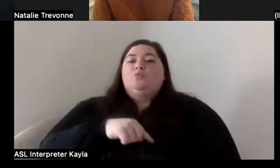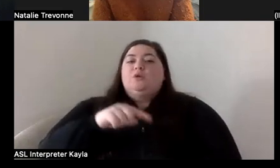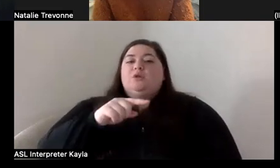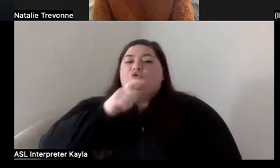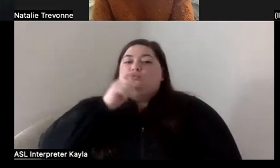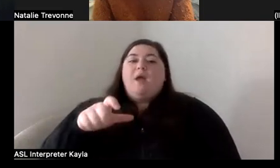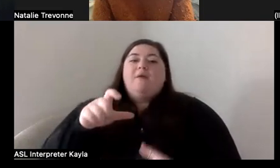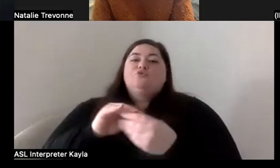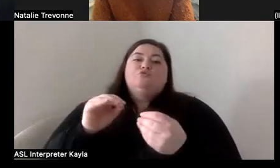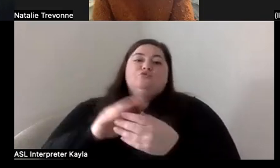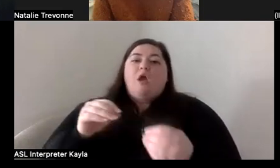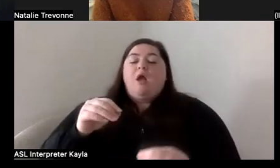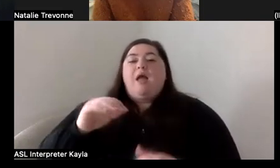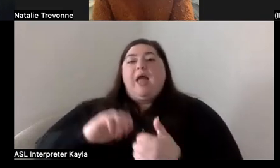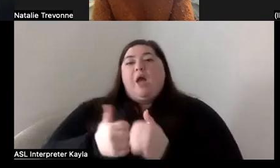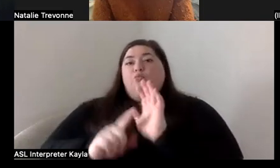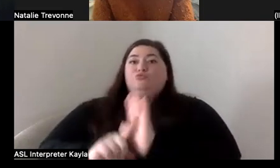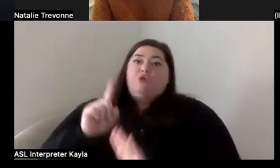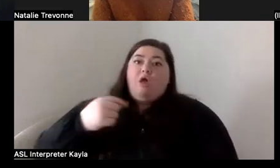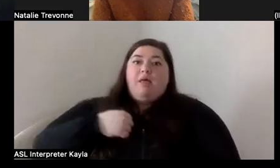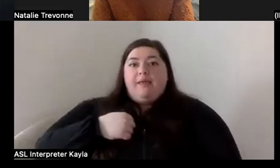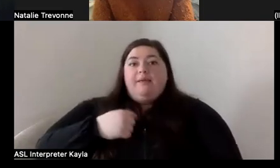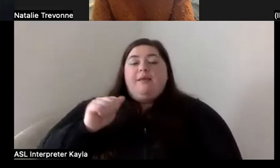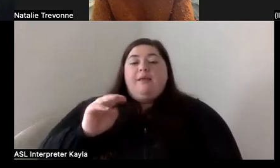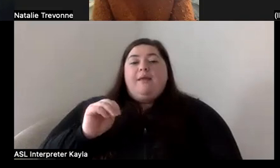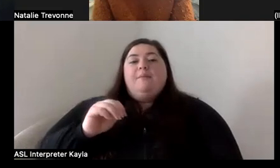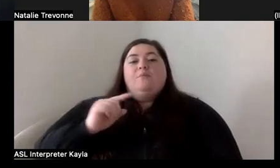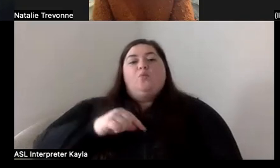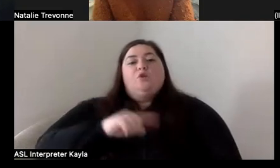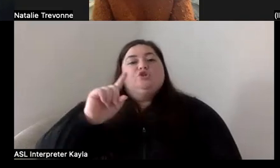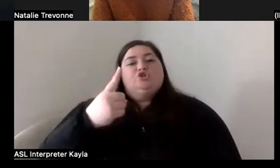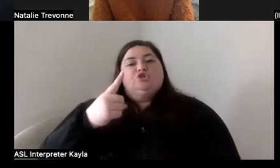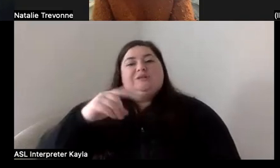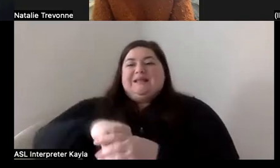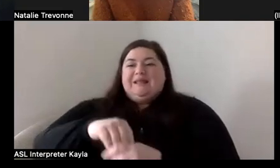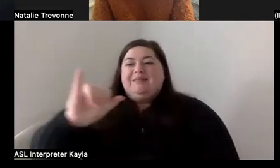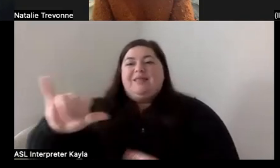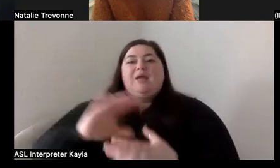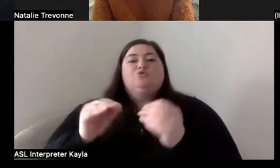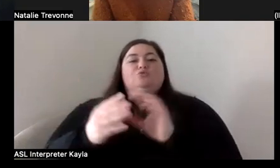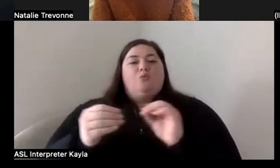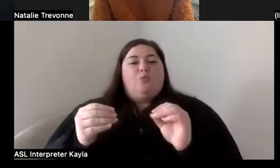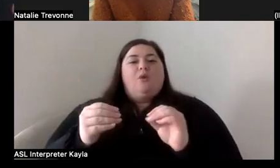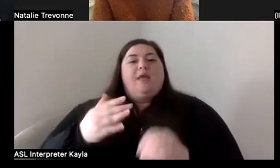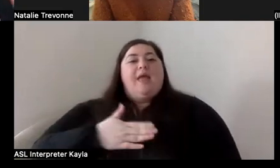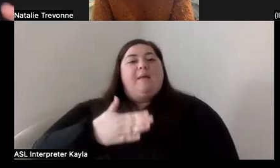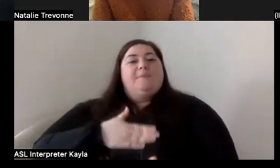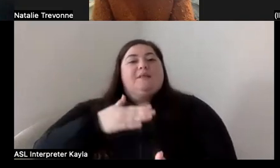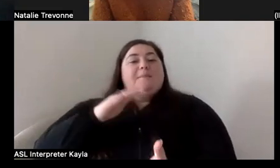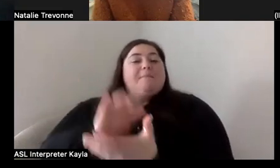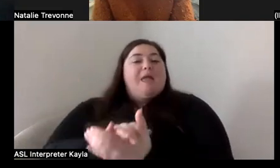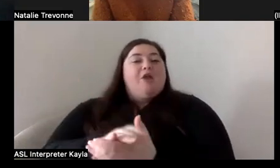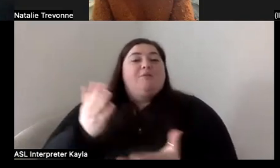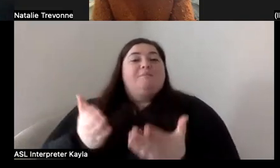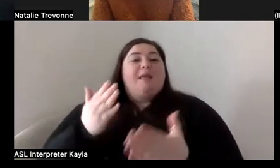about me being three foot 10 or anything else. It's just, we're just in that narrative. Now we're on a date, uh, even though I'm happily married, maybe I end up